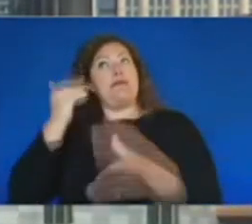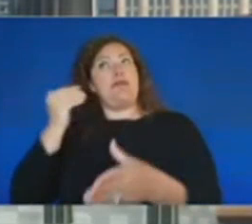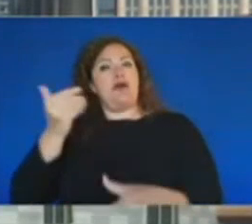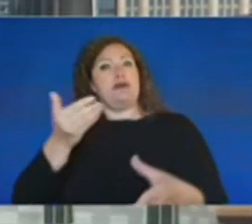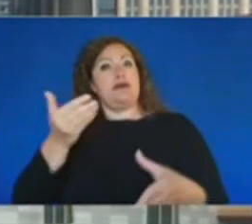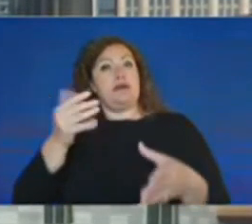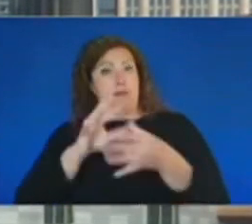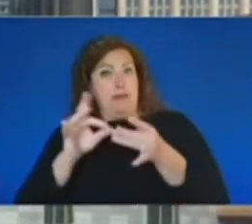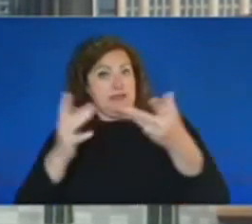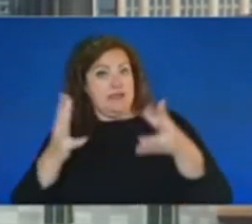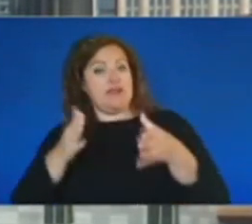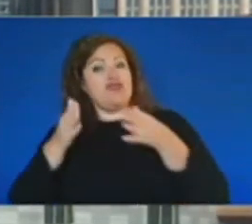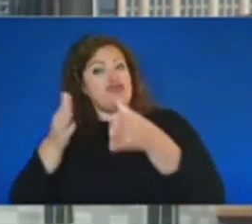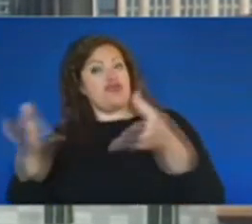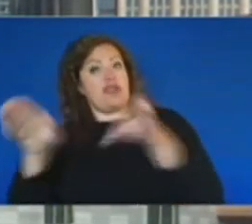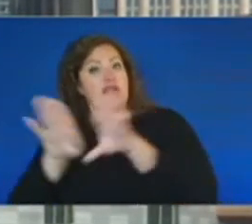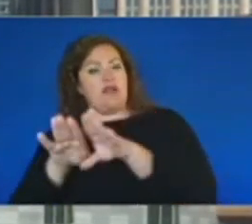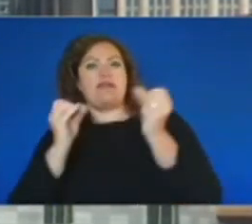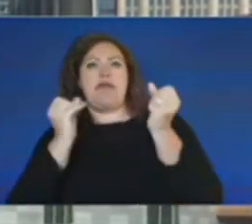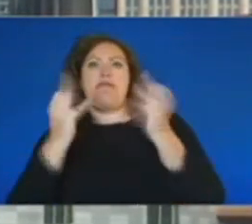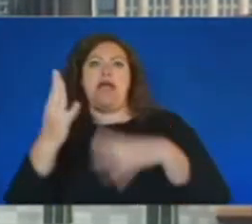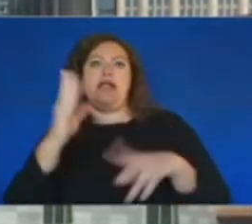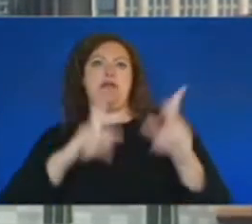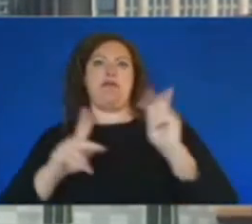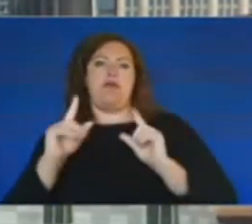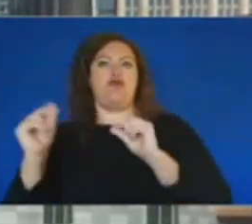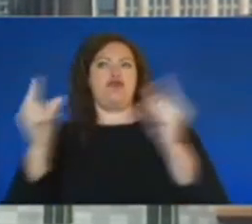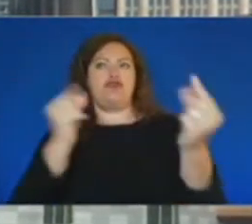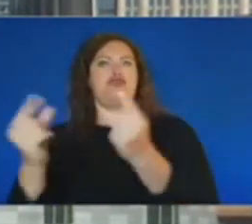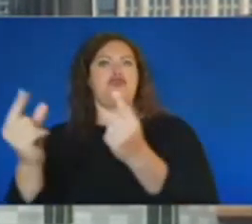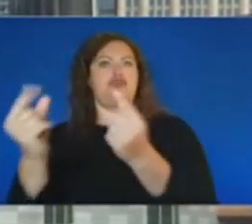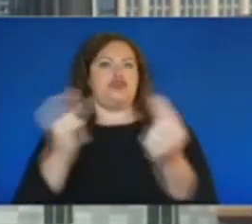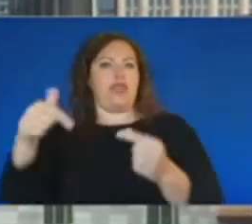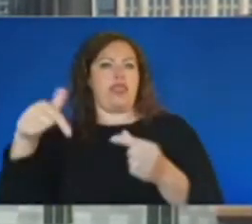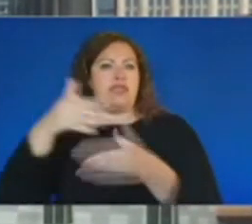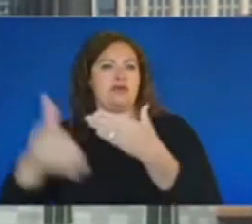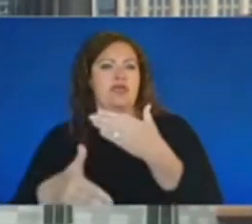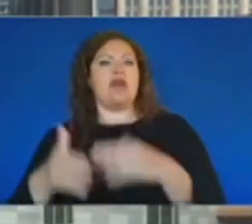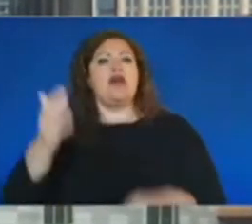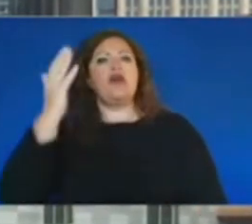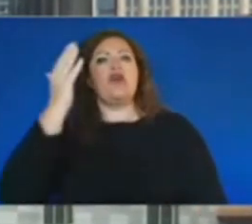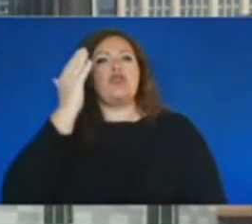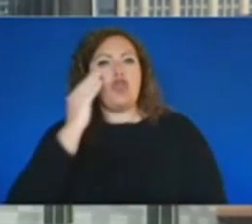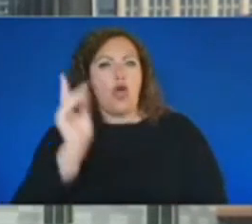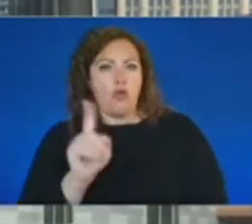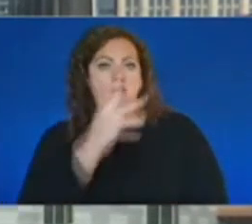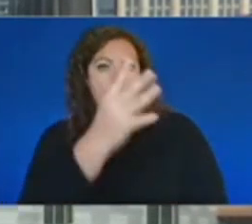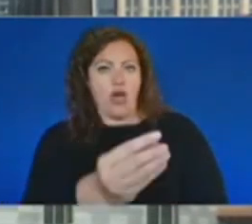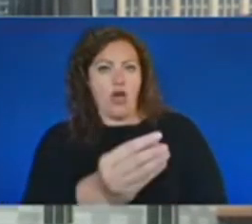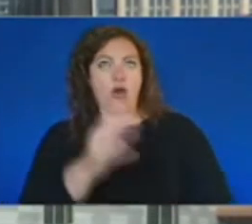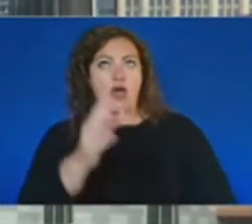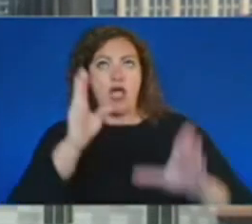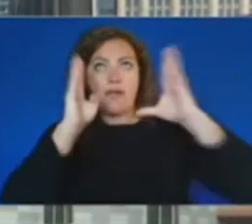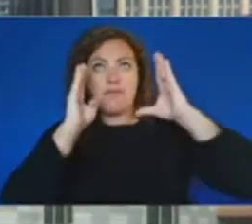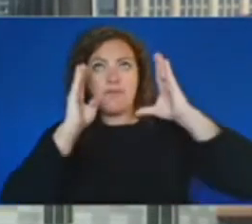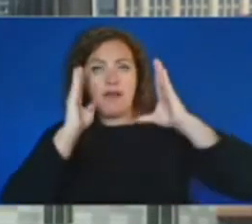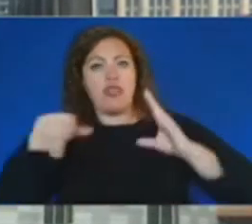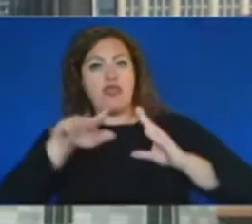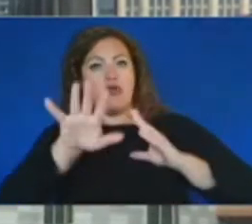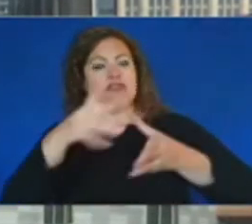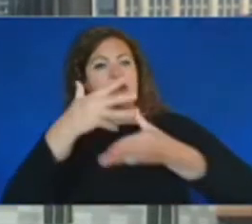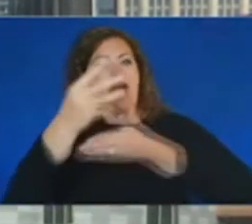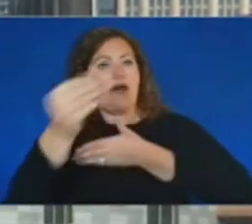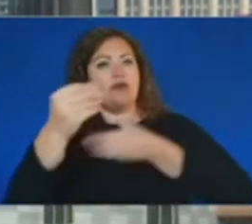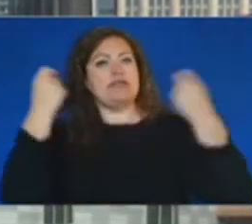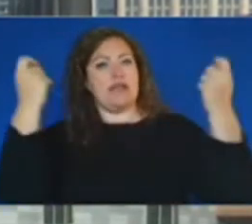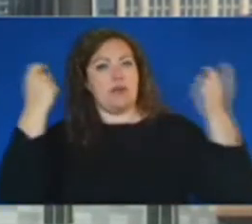and lots of people out and about this weekend. Know where you're going and be mindful of those who are out celebrating.